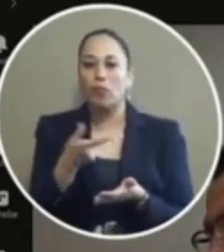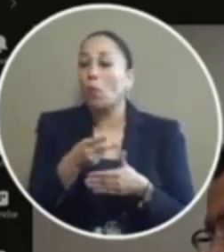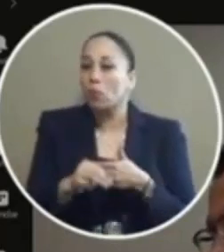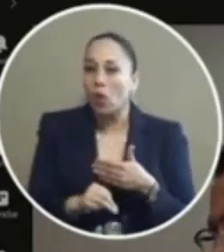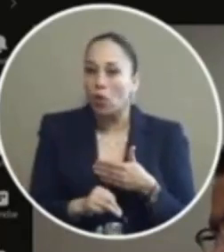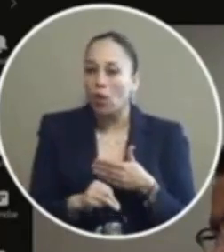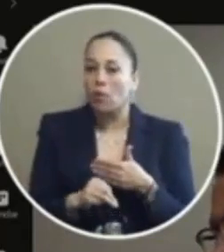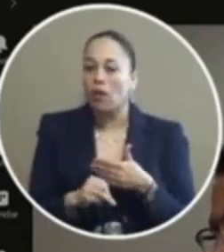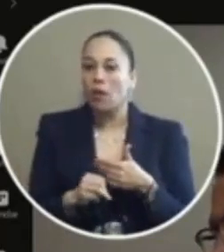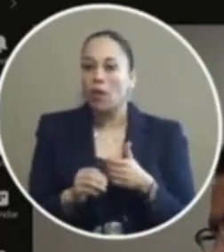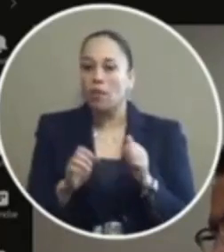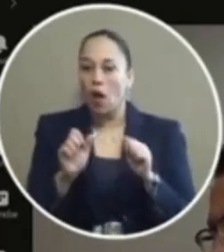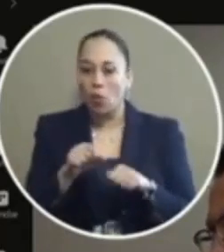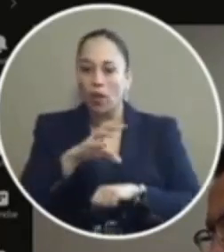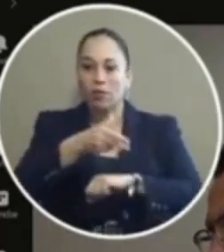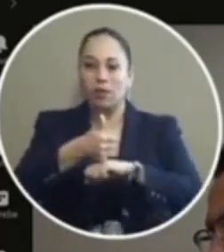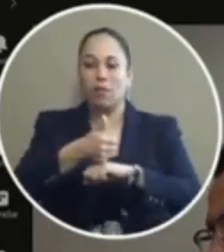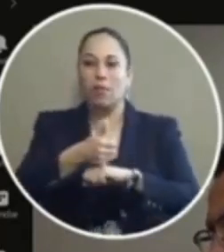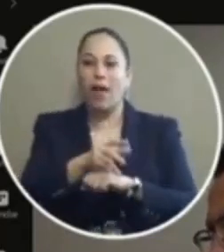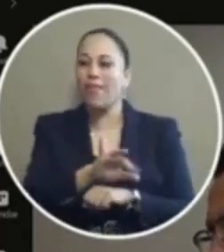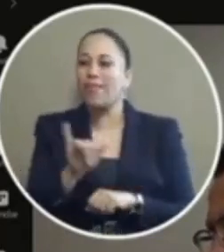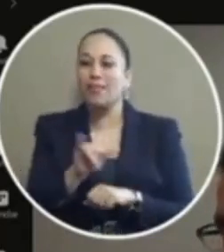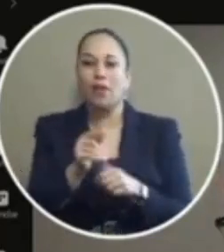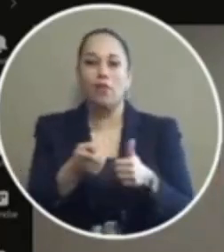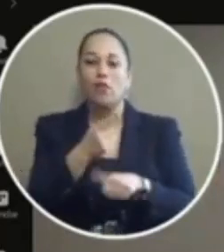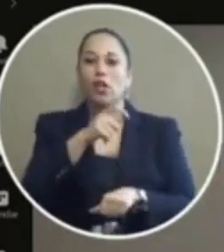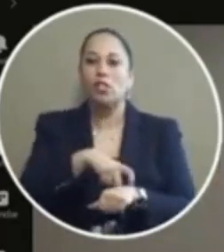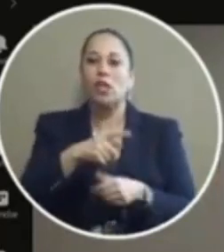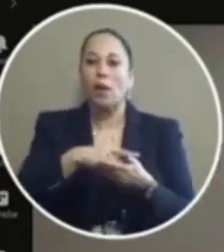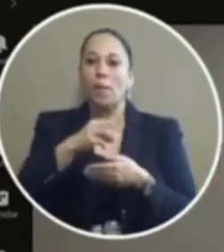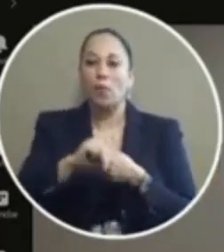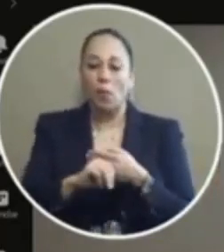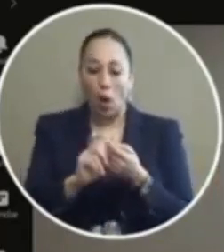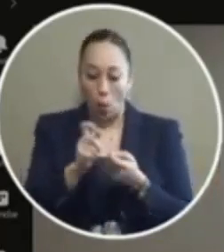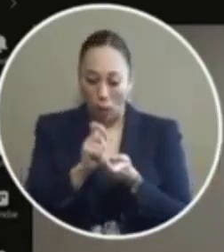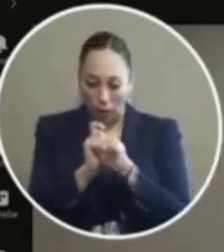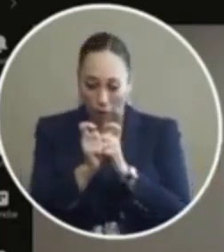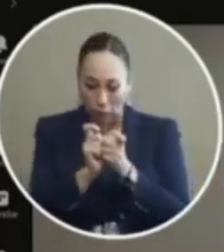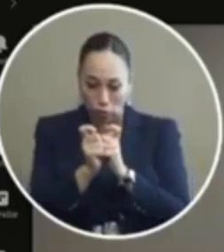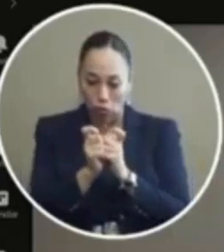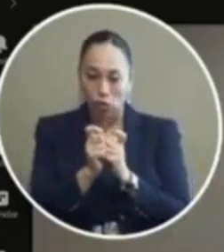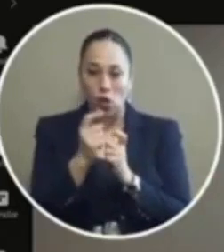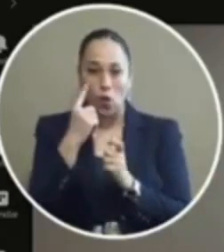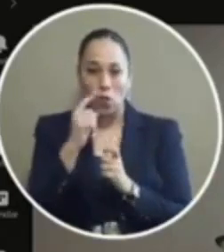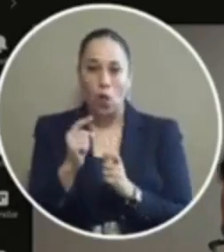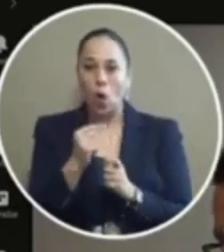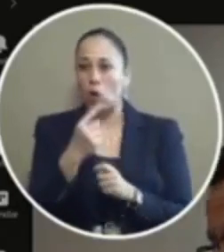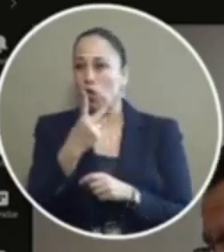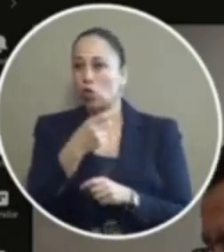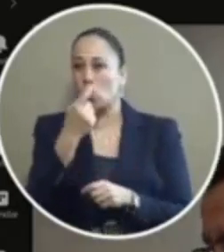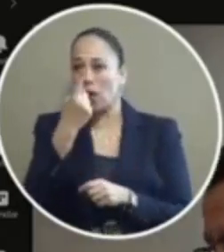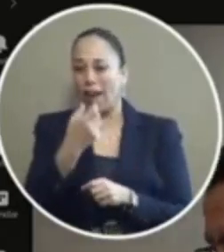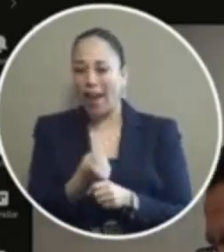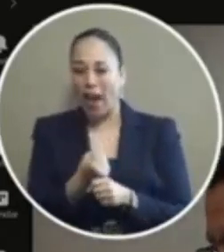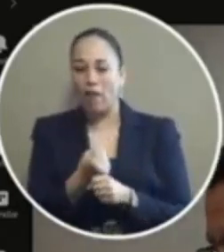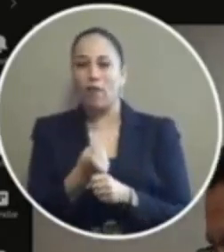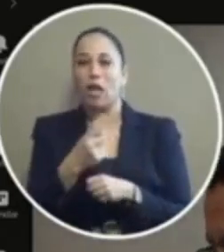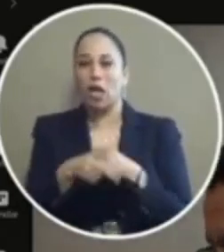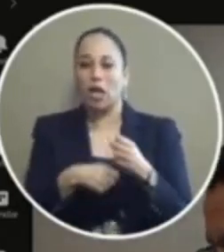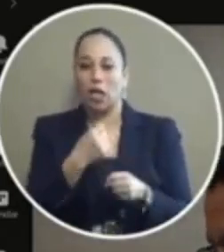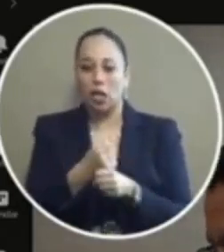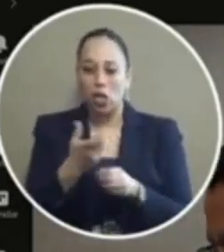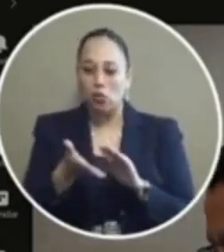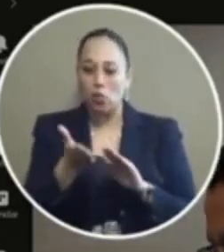program that we institute just like the first chance program has been tweaked throughout the two two and a half years that it's been in existence